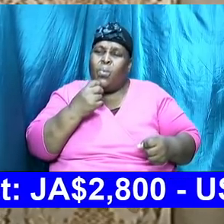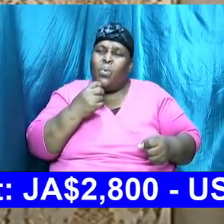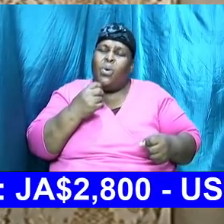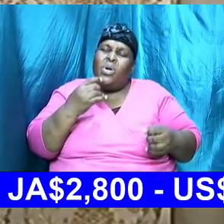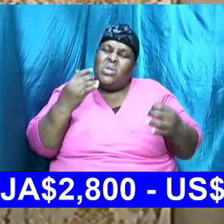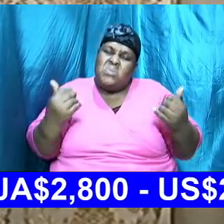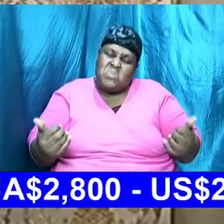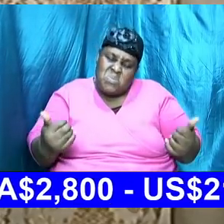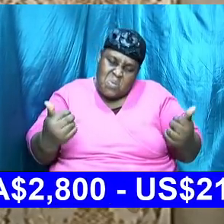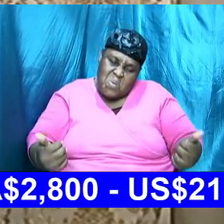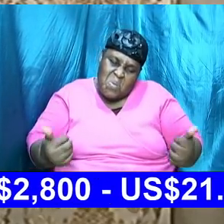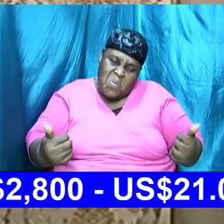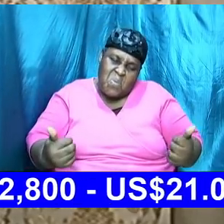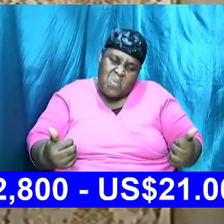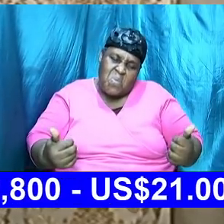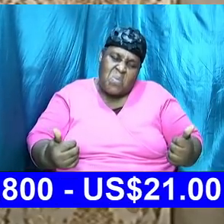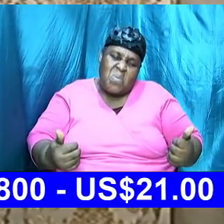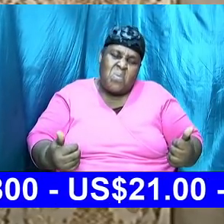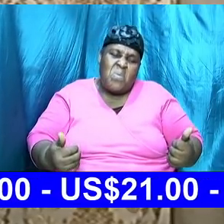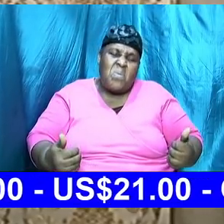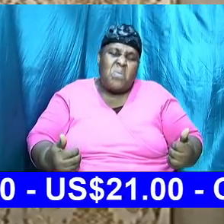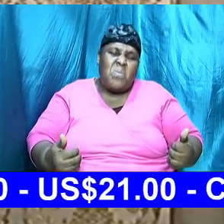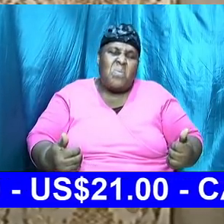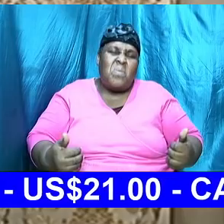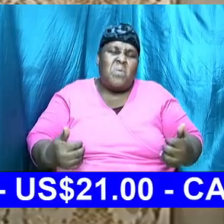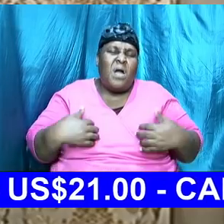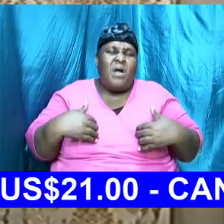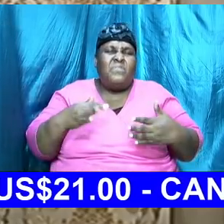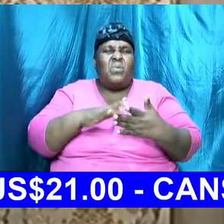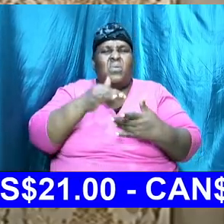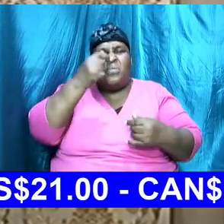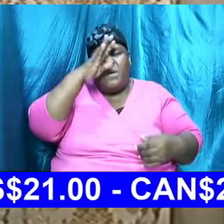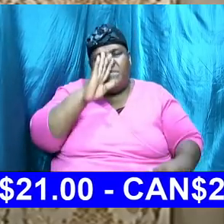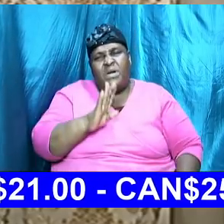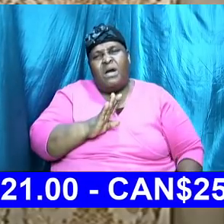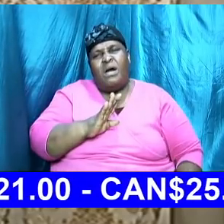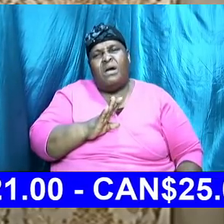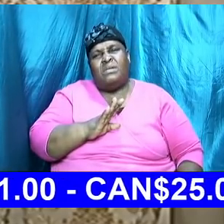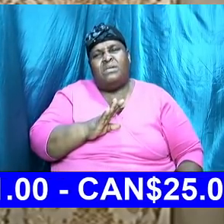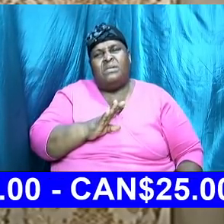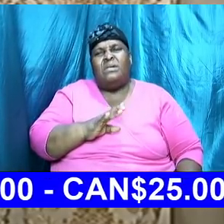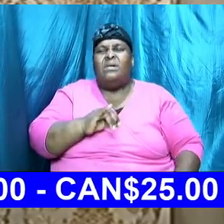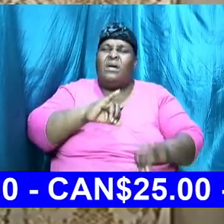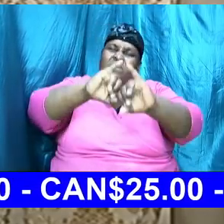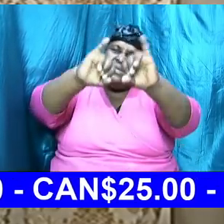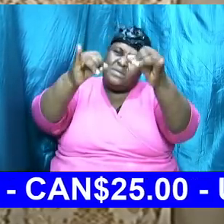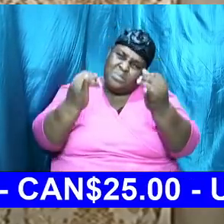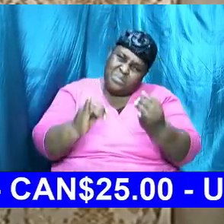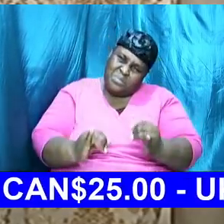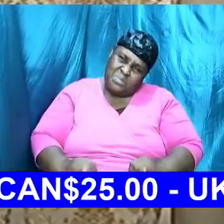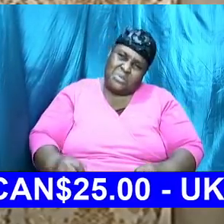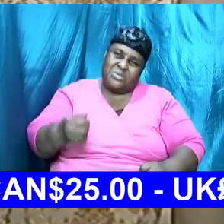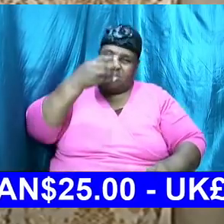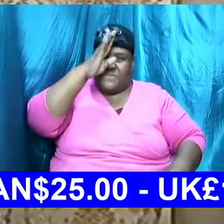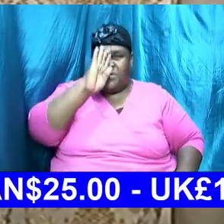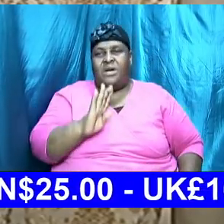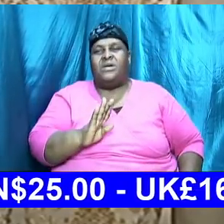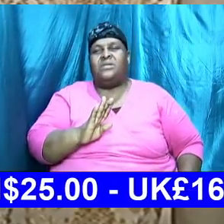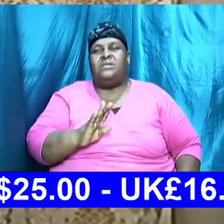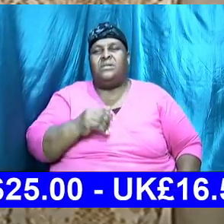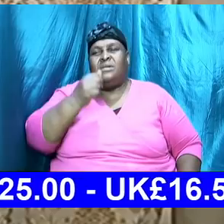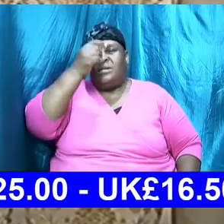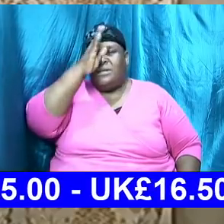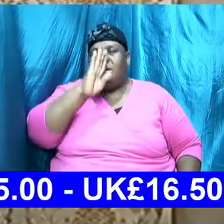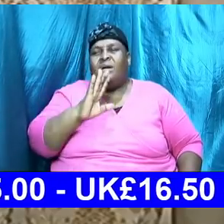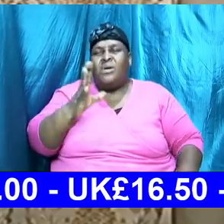the glory of God who was now reflecting the image of God he wanted